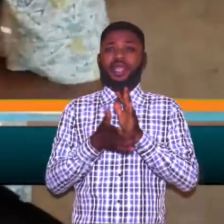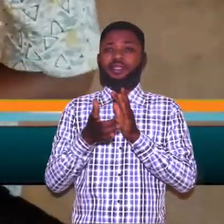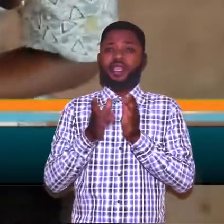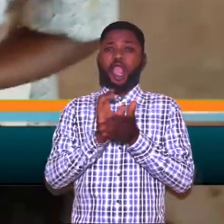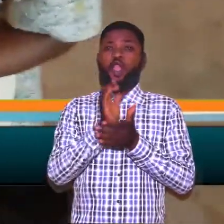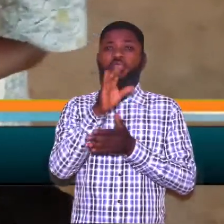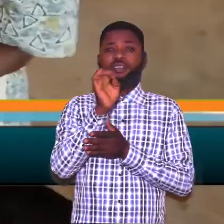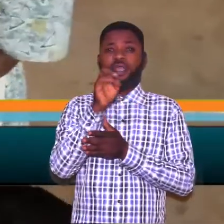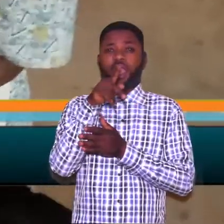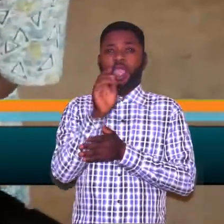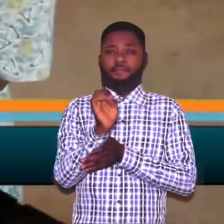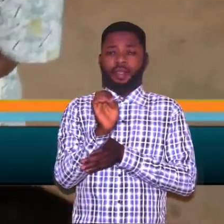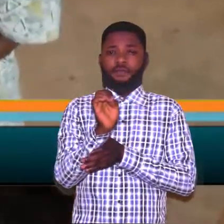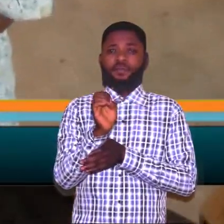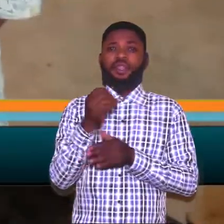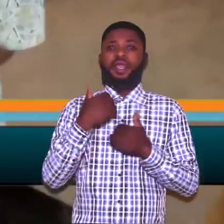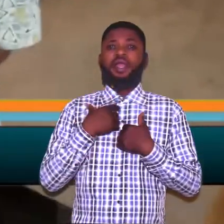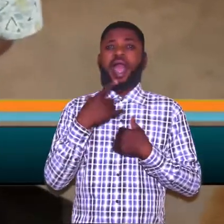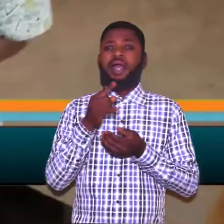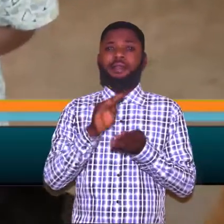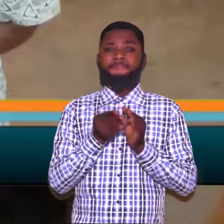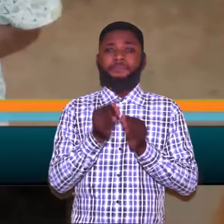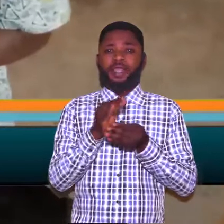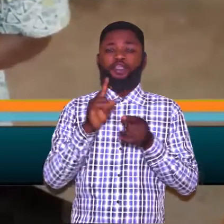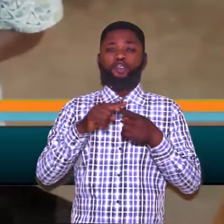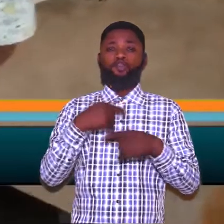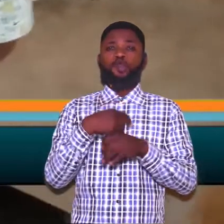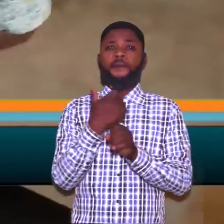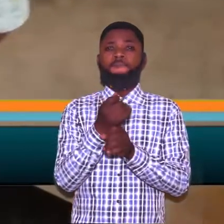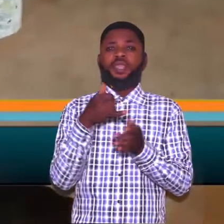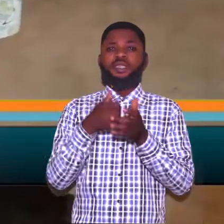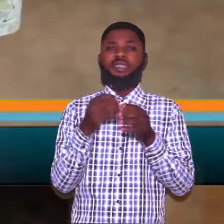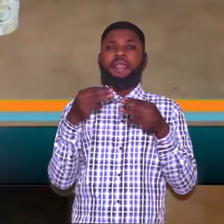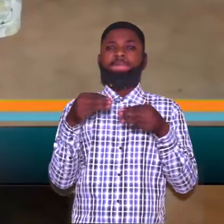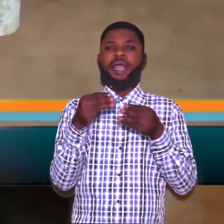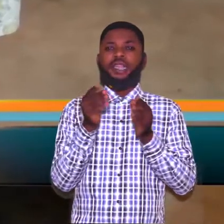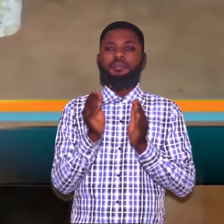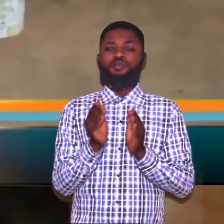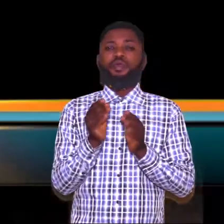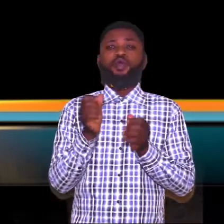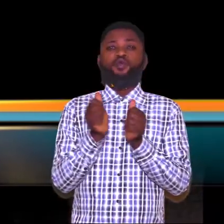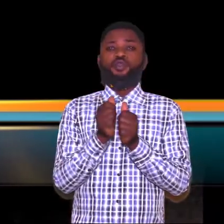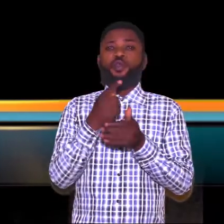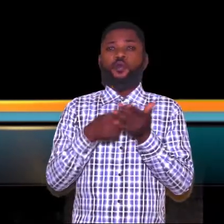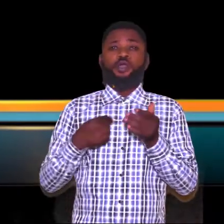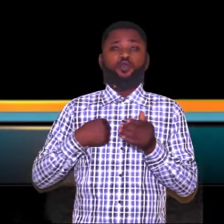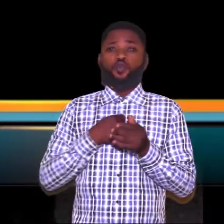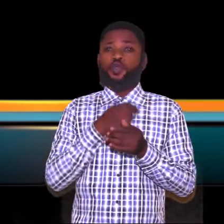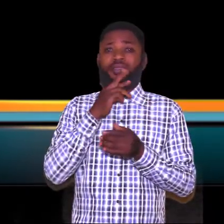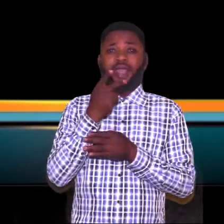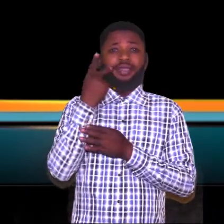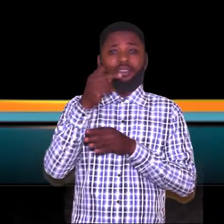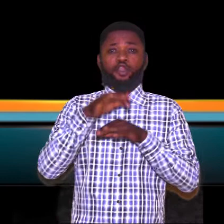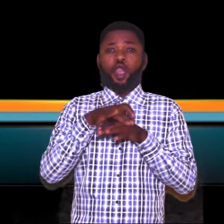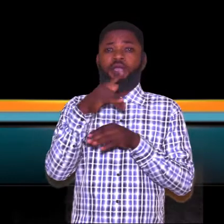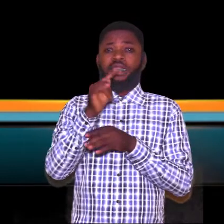technical college ecbe had packaging to make it marketable with what we are seeing